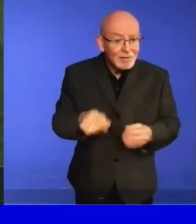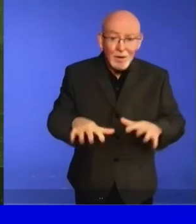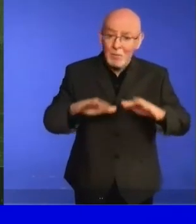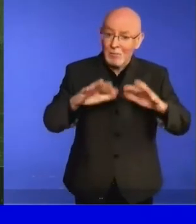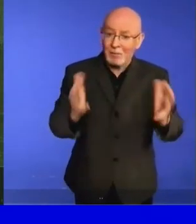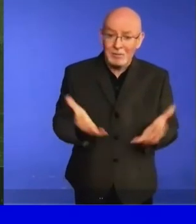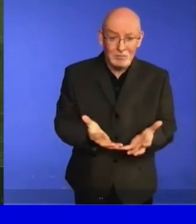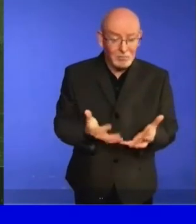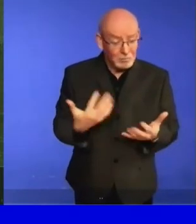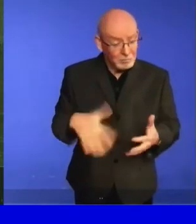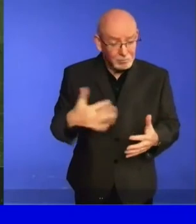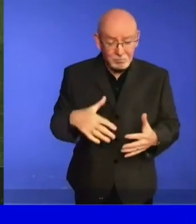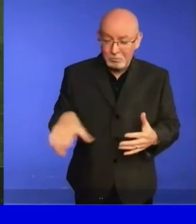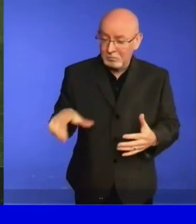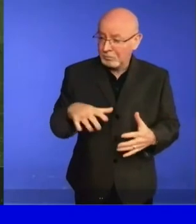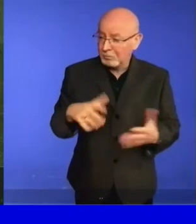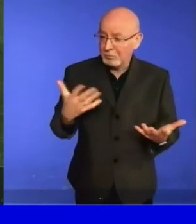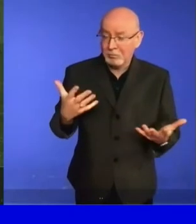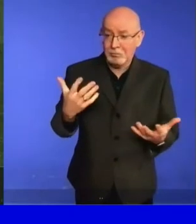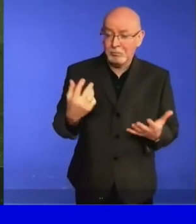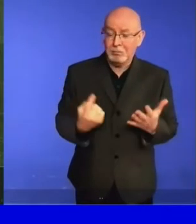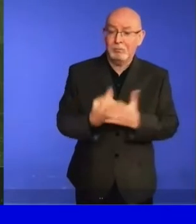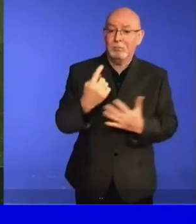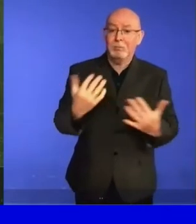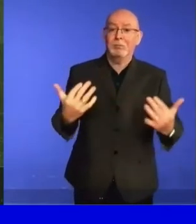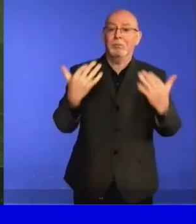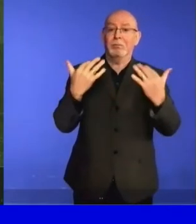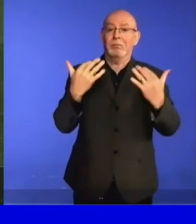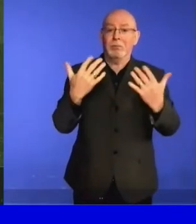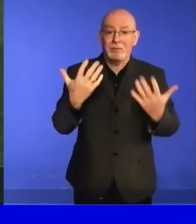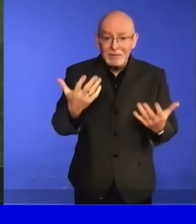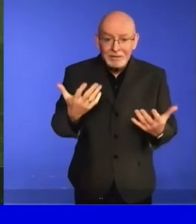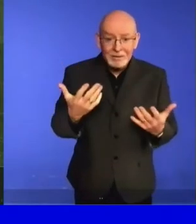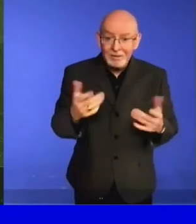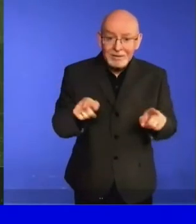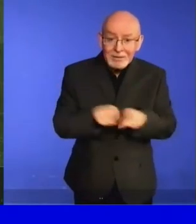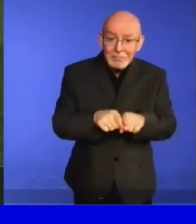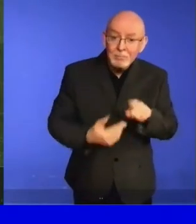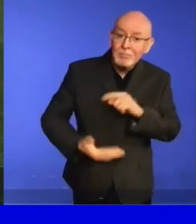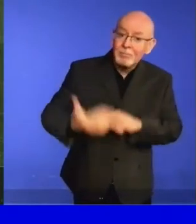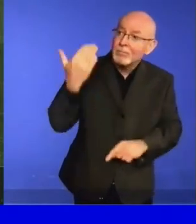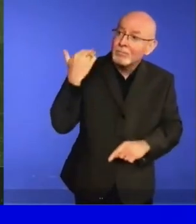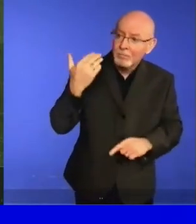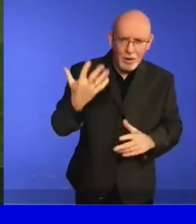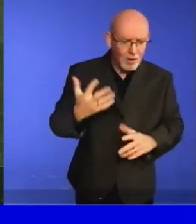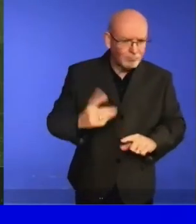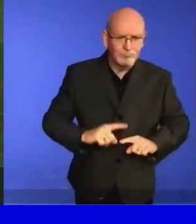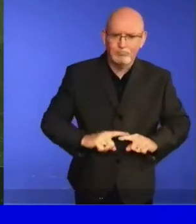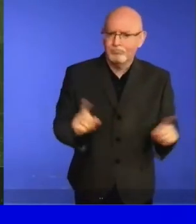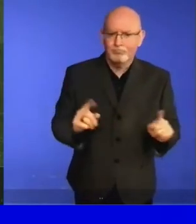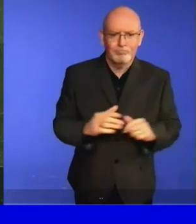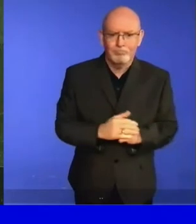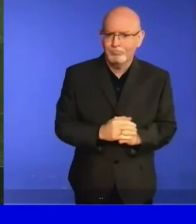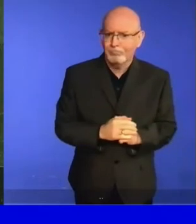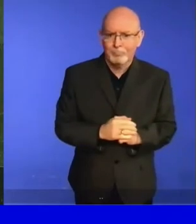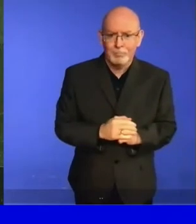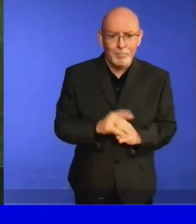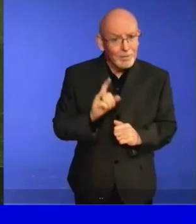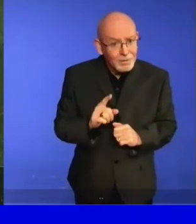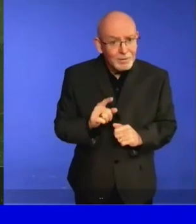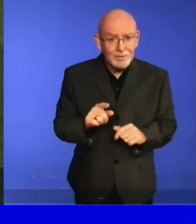vaccines for all, with fair and equitable access, we have reason to hope of an end to this crisis.